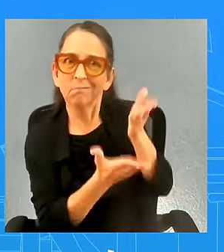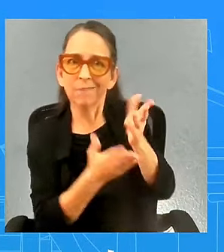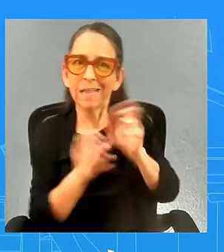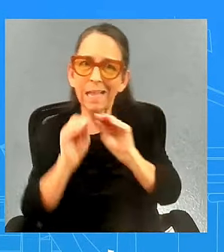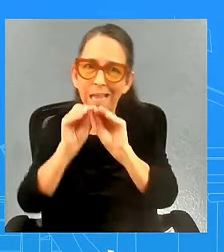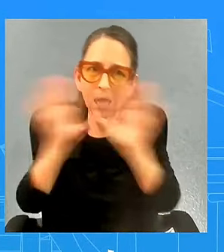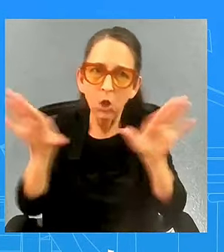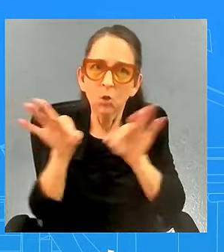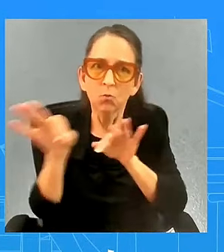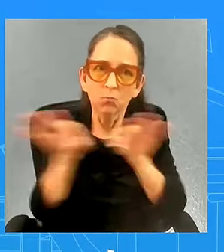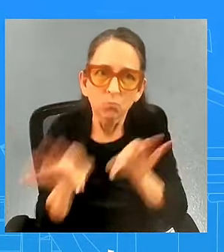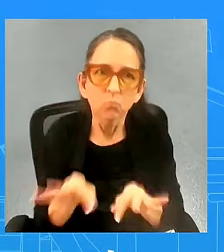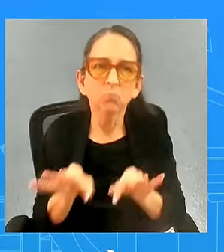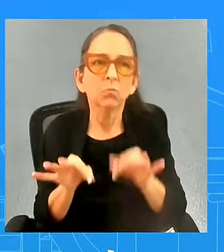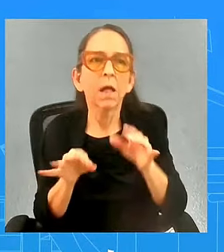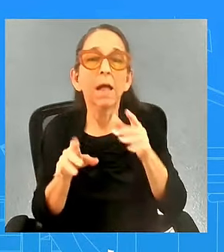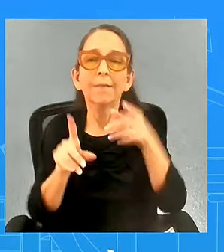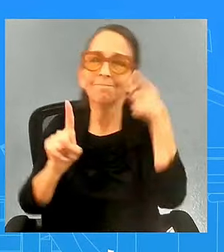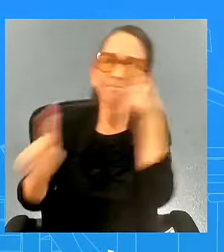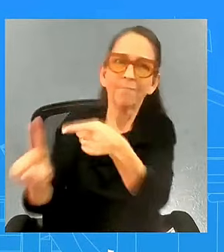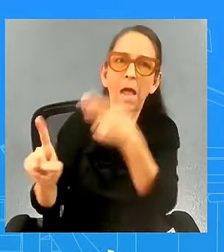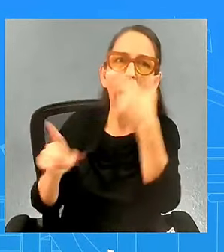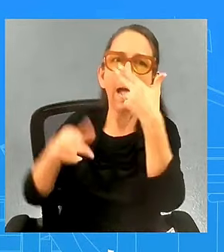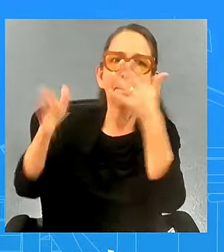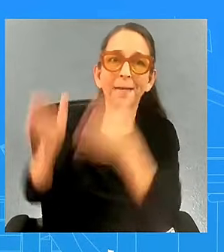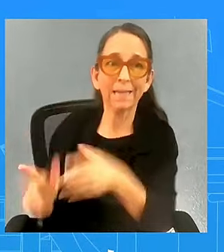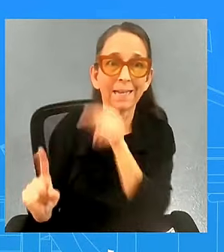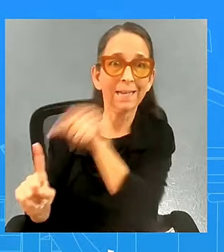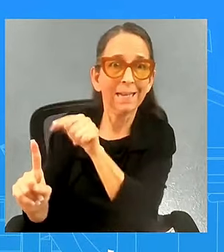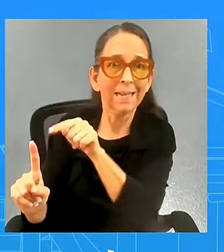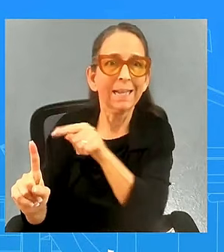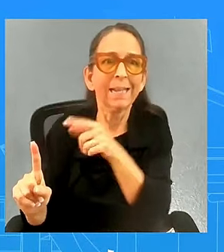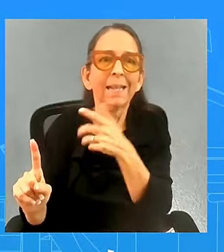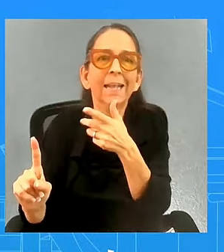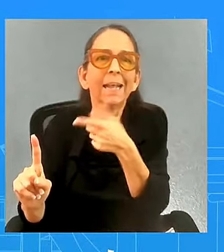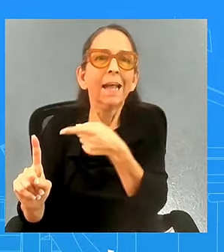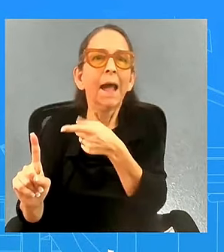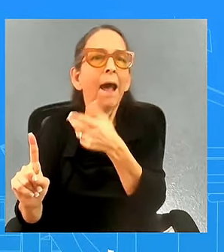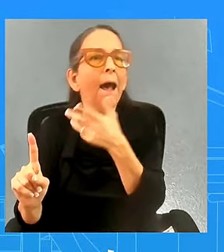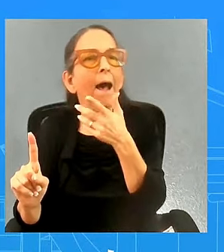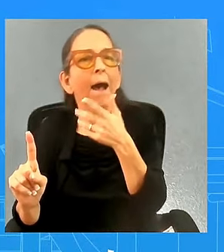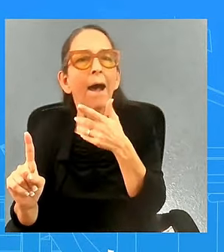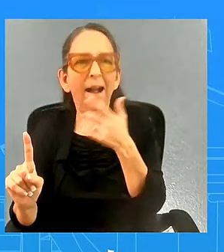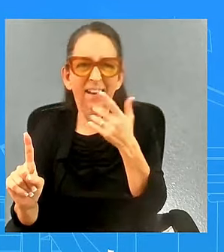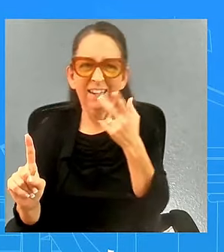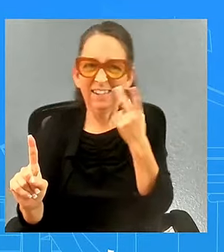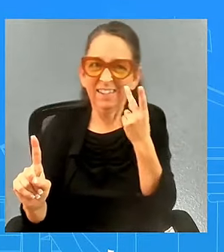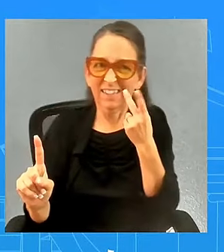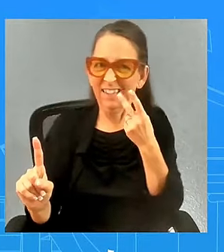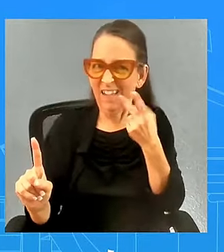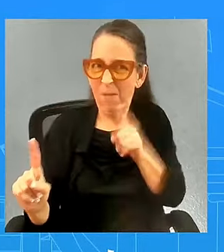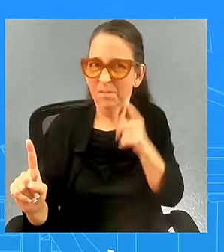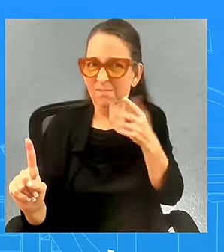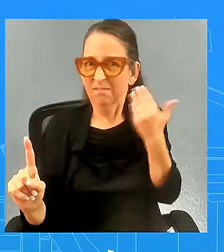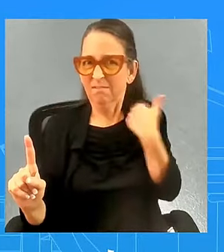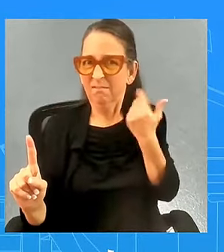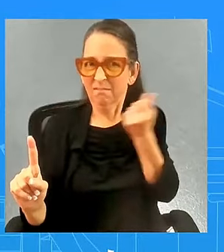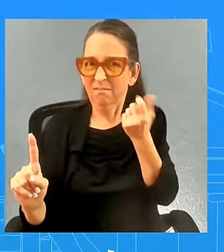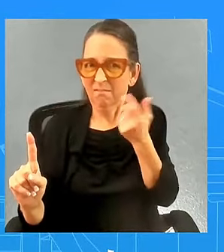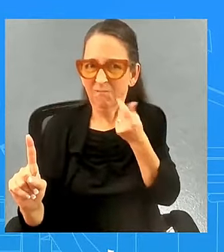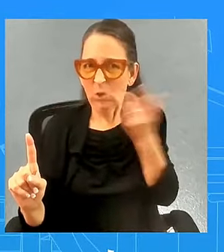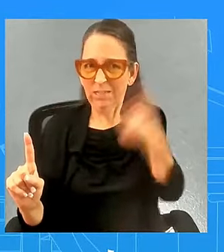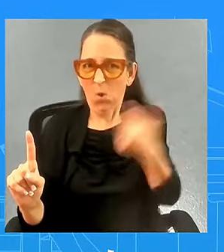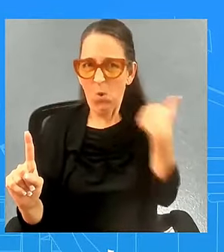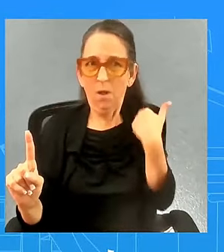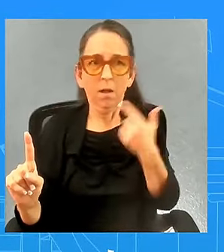and their the hateful rhetoric that was coming from this comedian uh just a couple days ago there have been a lot of comparisons made to the hillary clinton remark